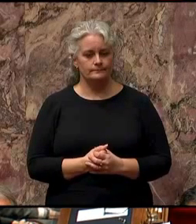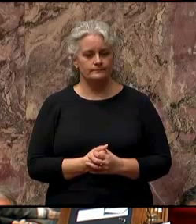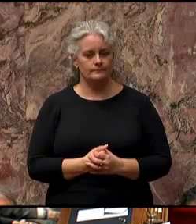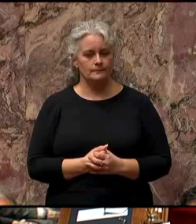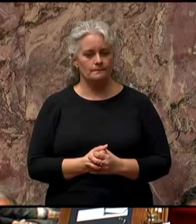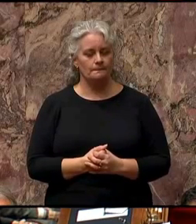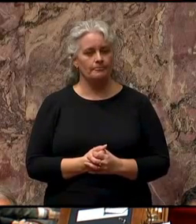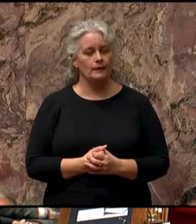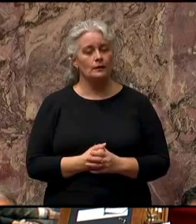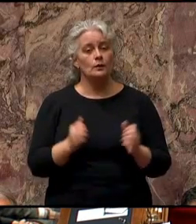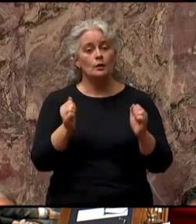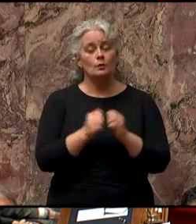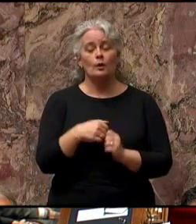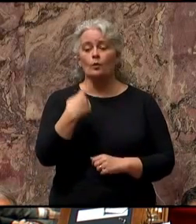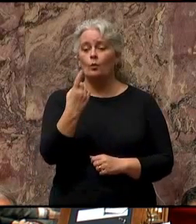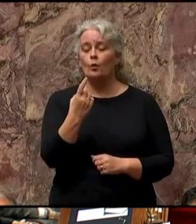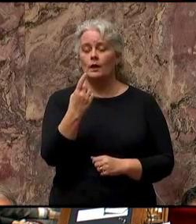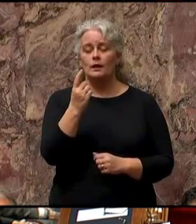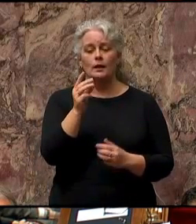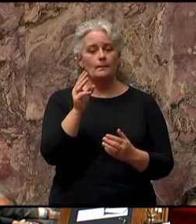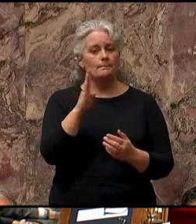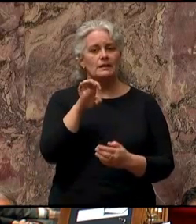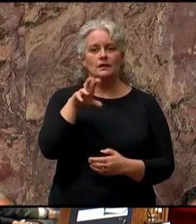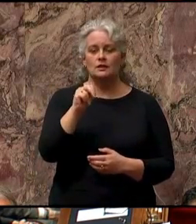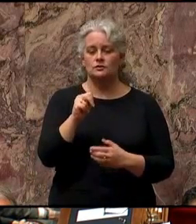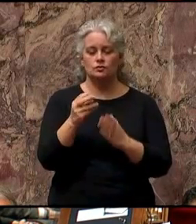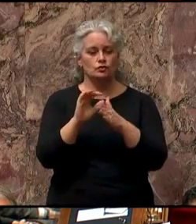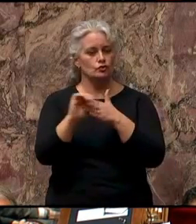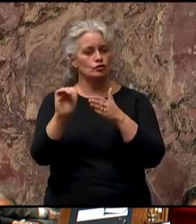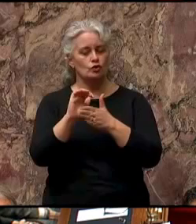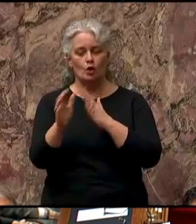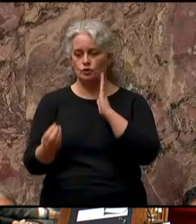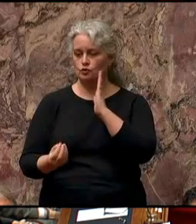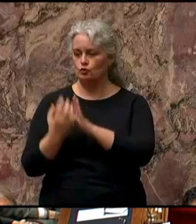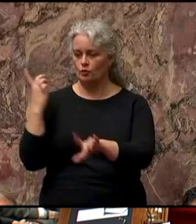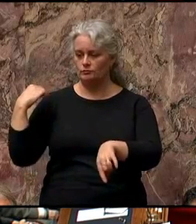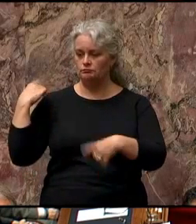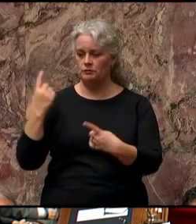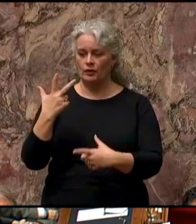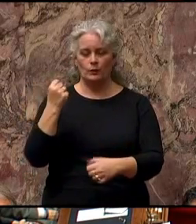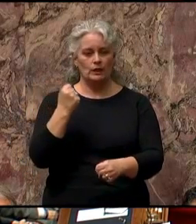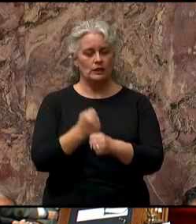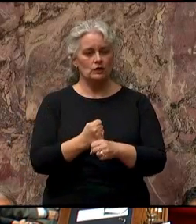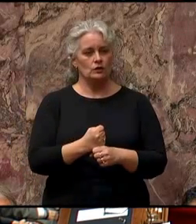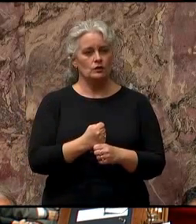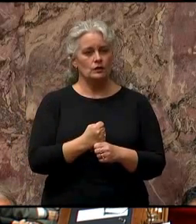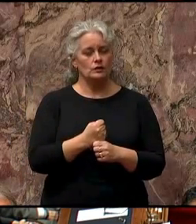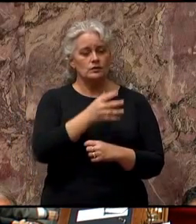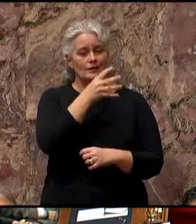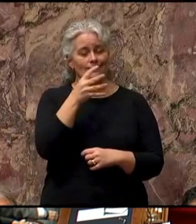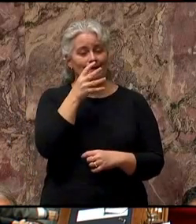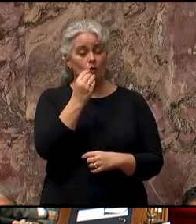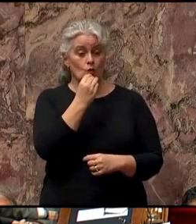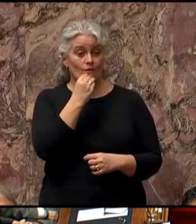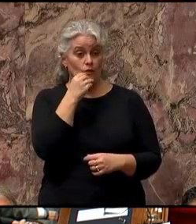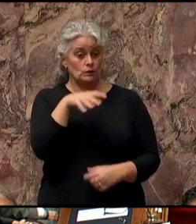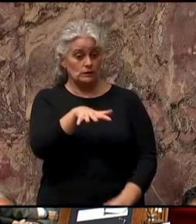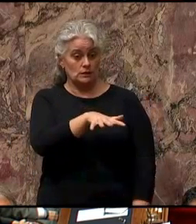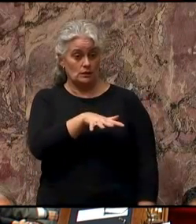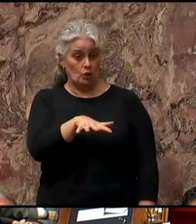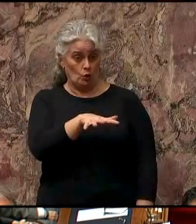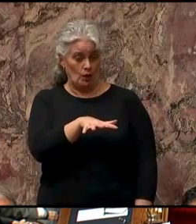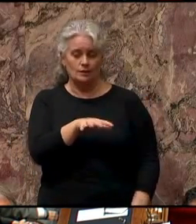With $1 billion in growth in the last three years, the agri-food sector is positioned for